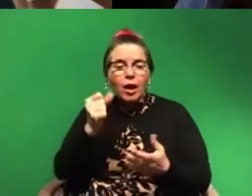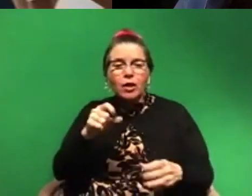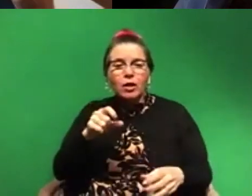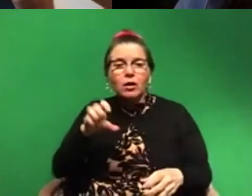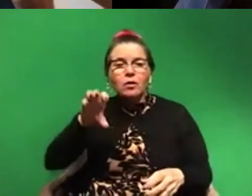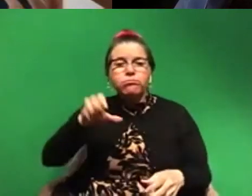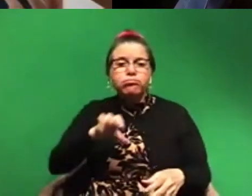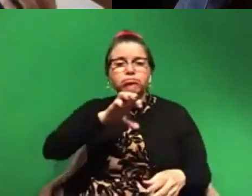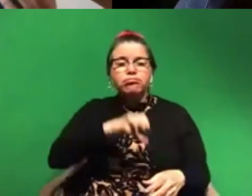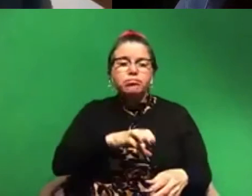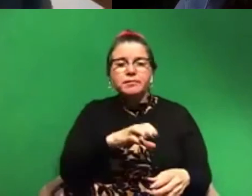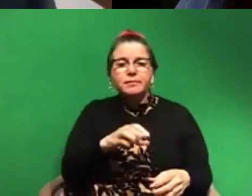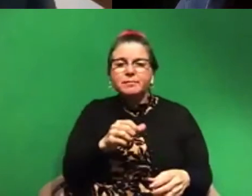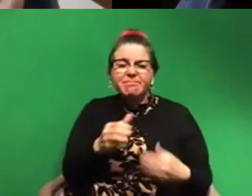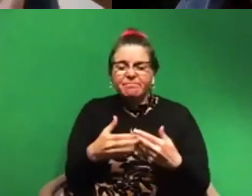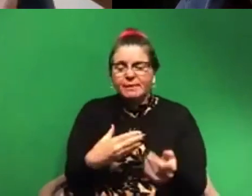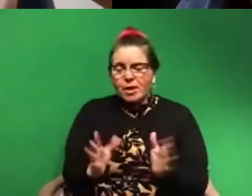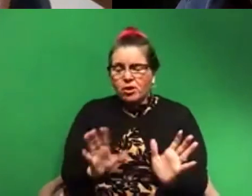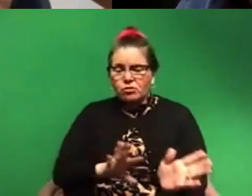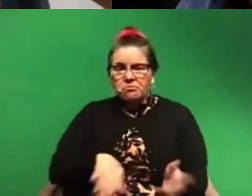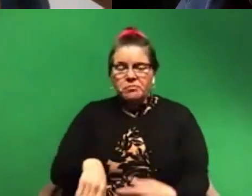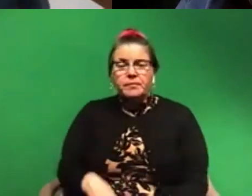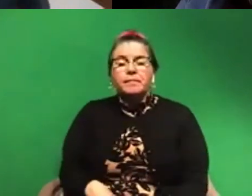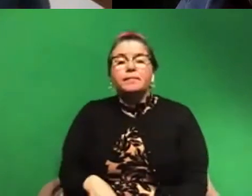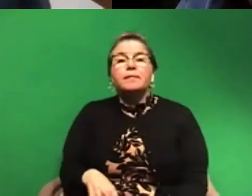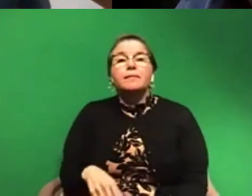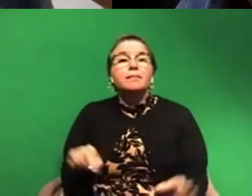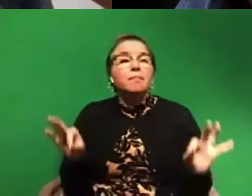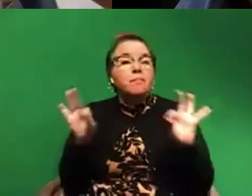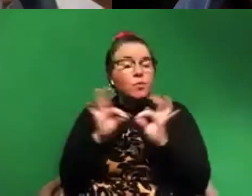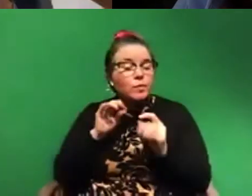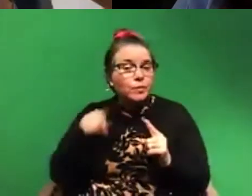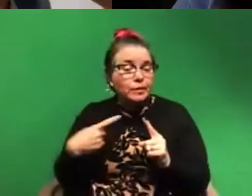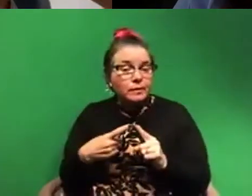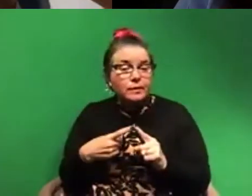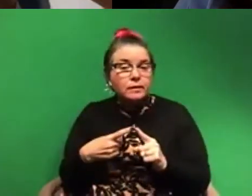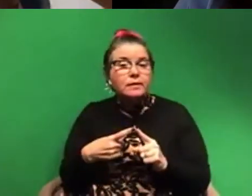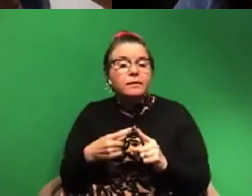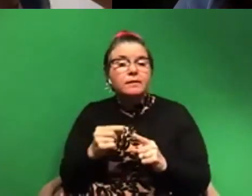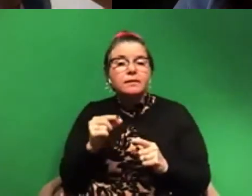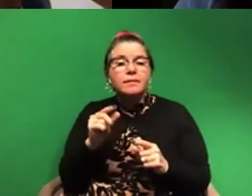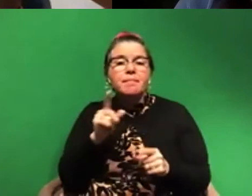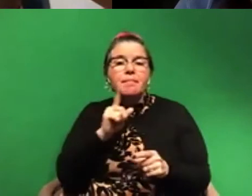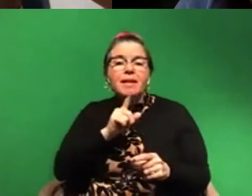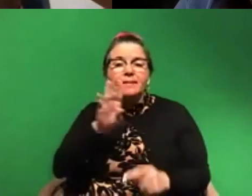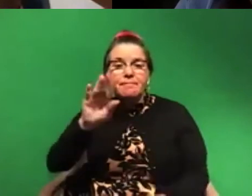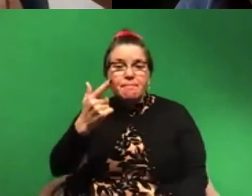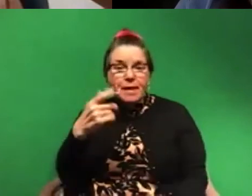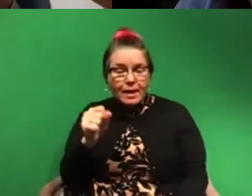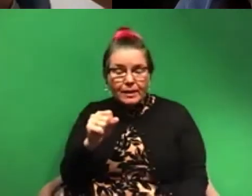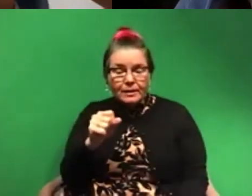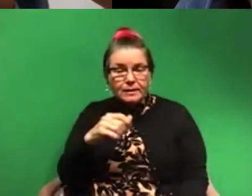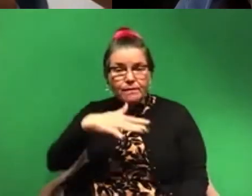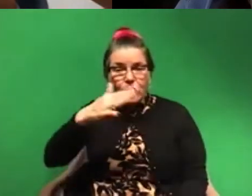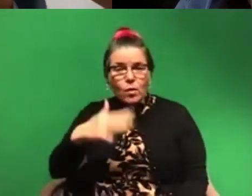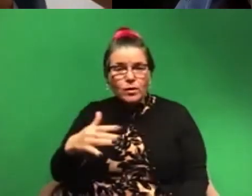extent, doesn't really matter when it really matters is when you get things like plastic bags that float around, cause those are really